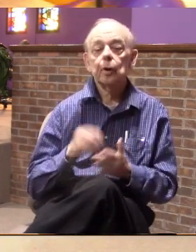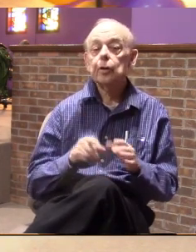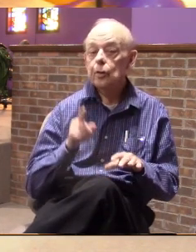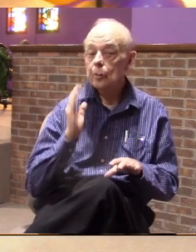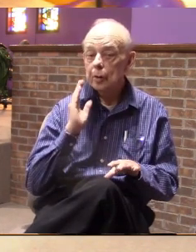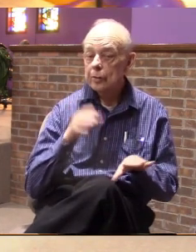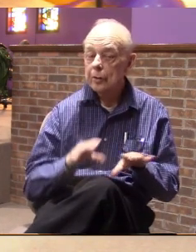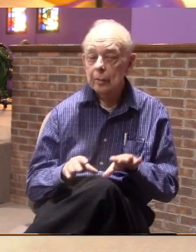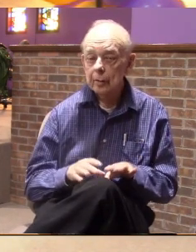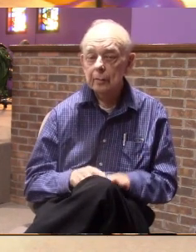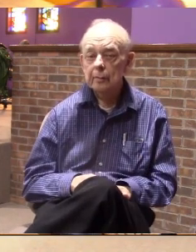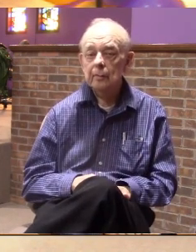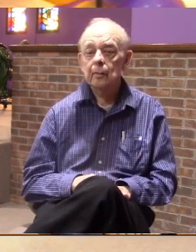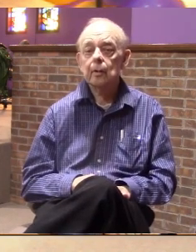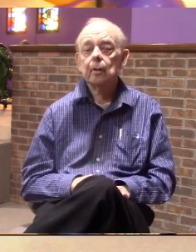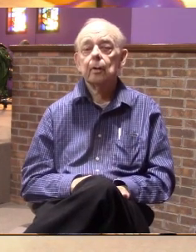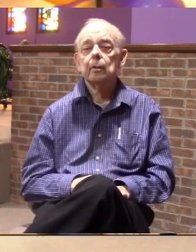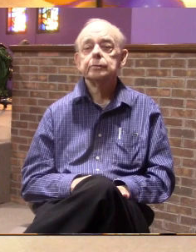do.